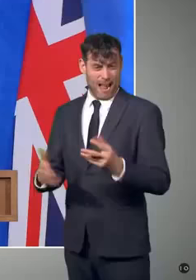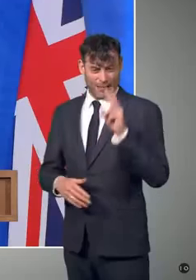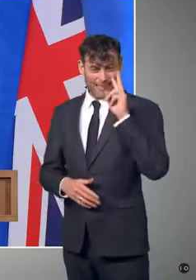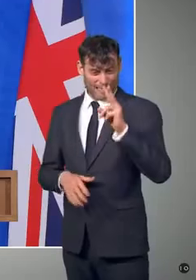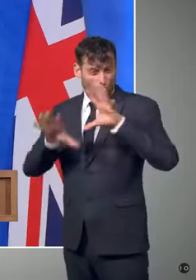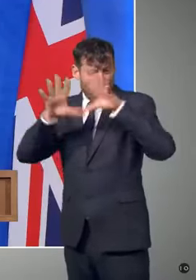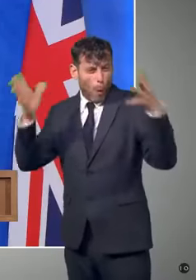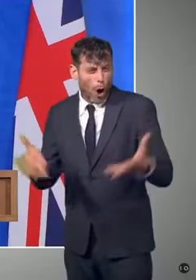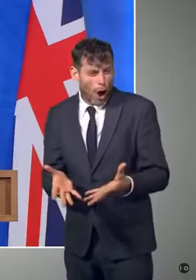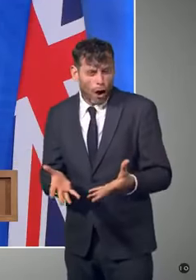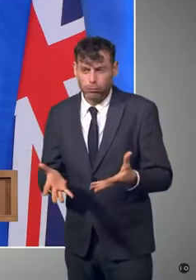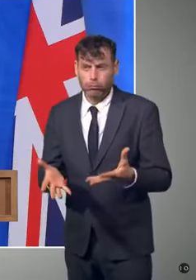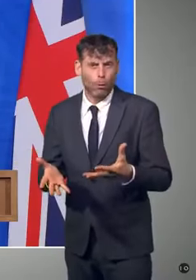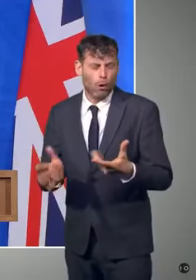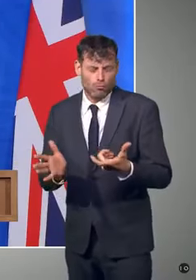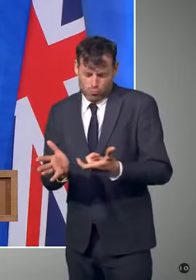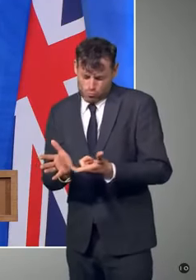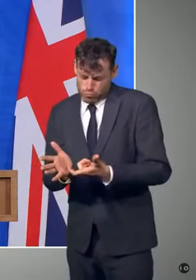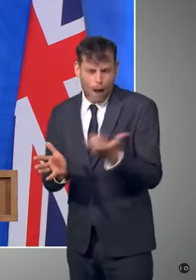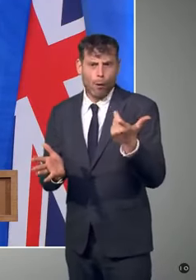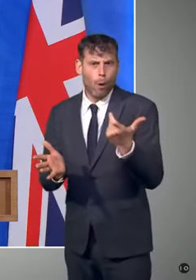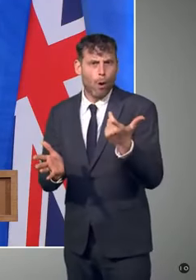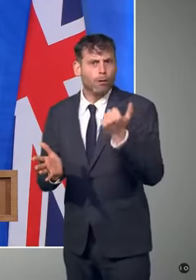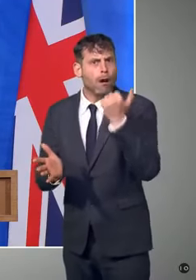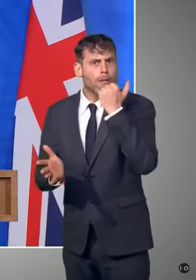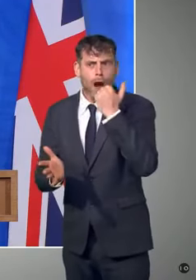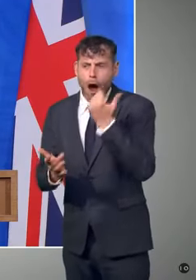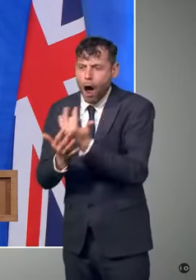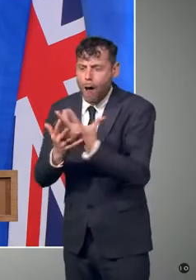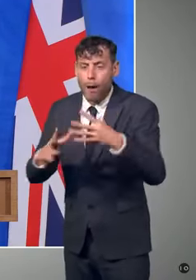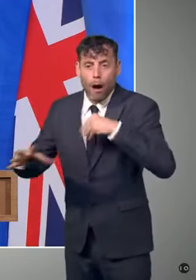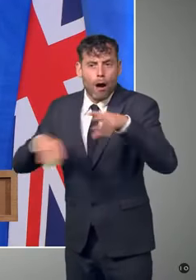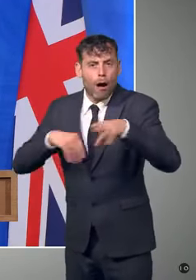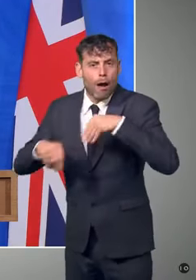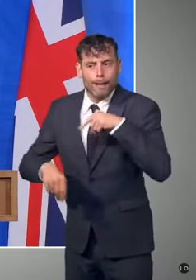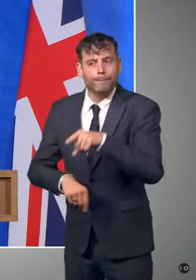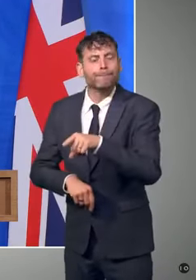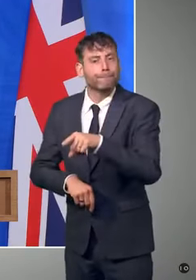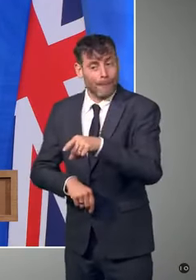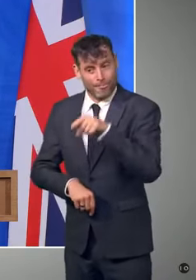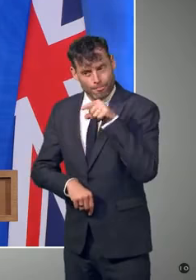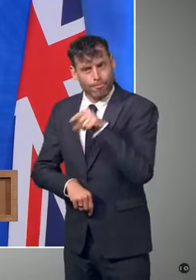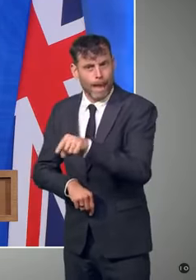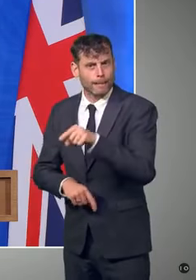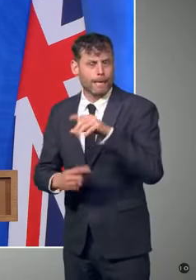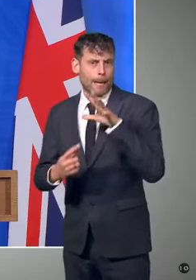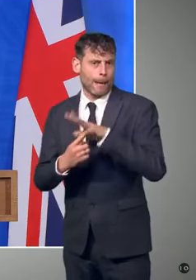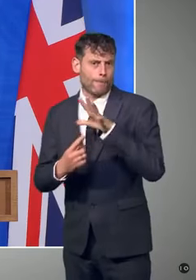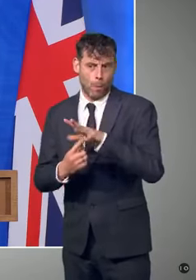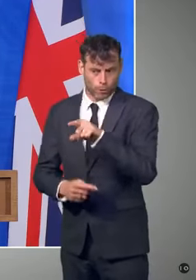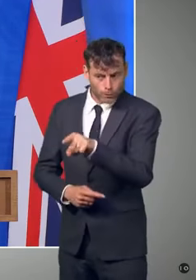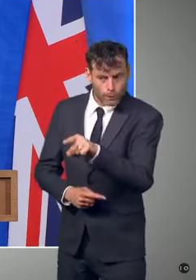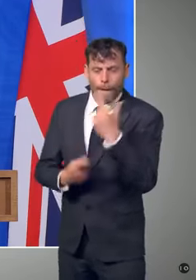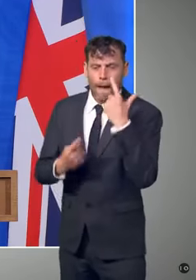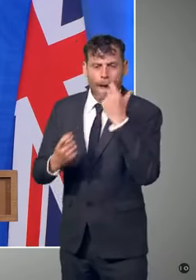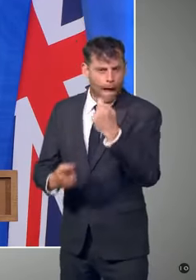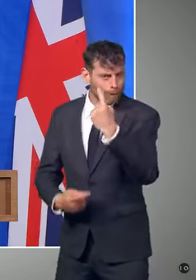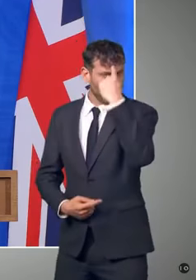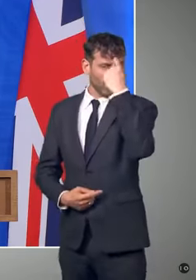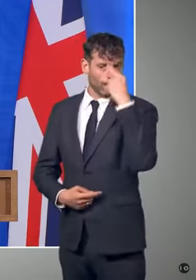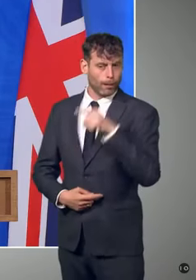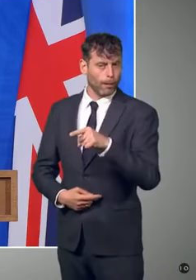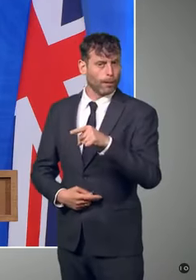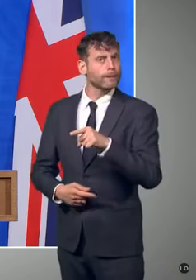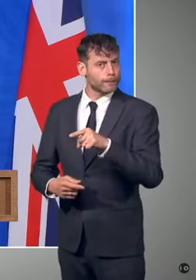ourselves that COVID has gone away. I see nothing in the data now that makes me think